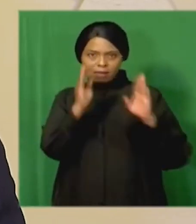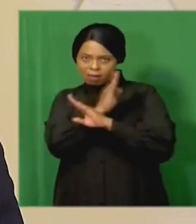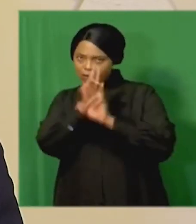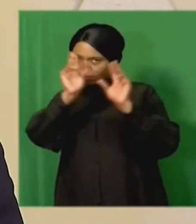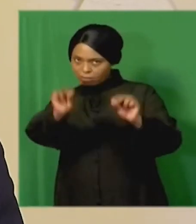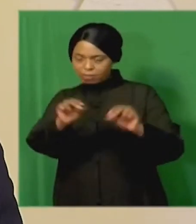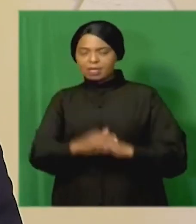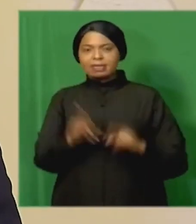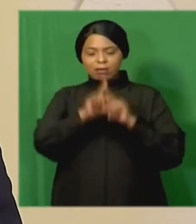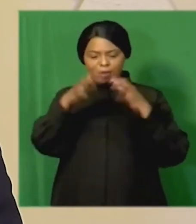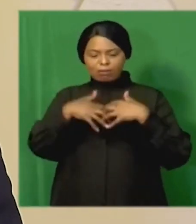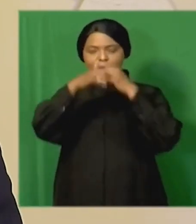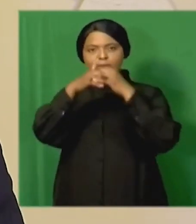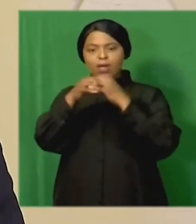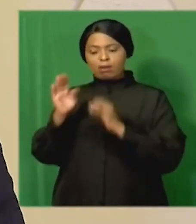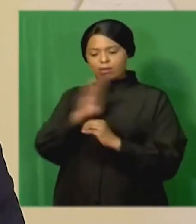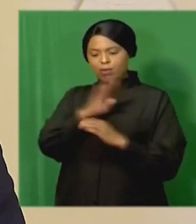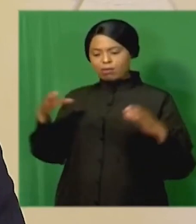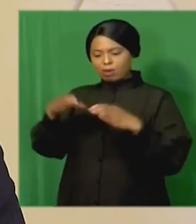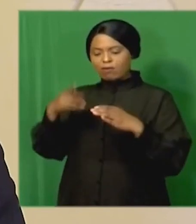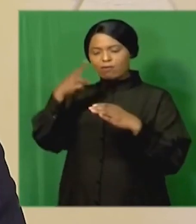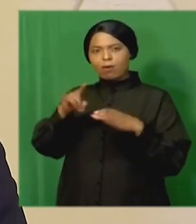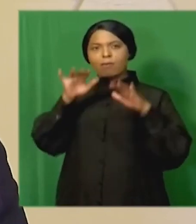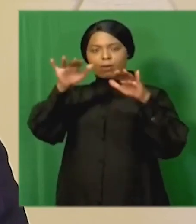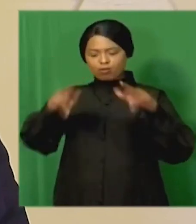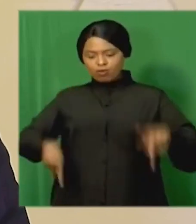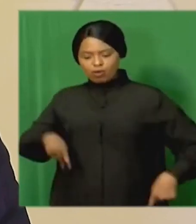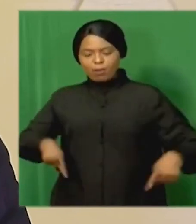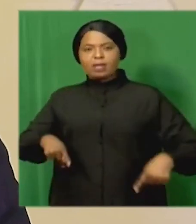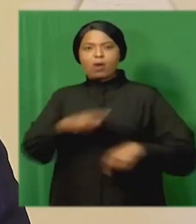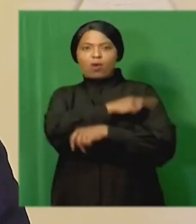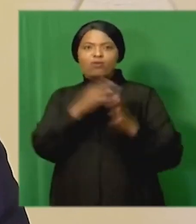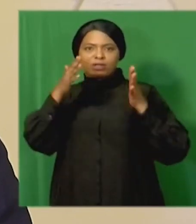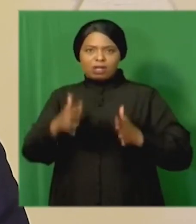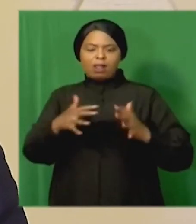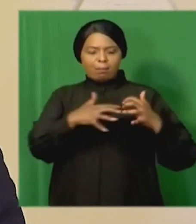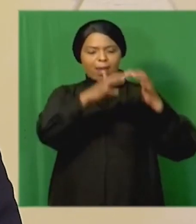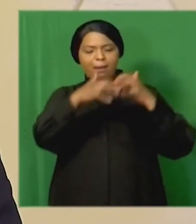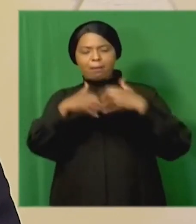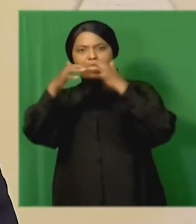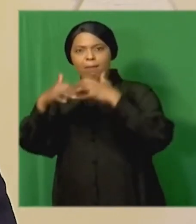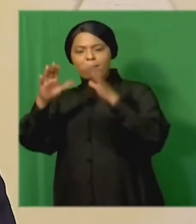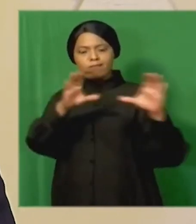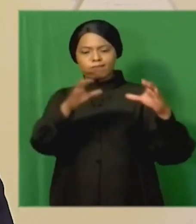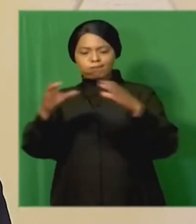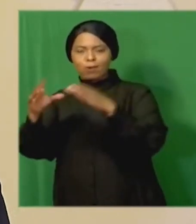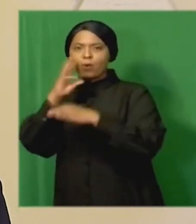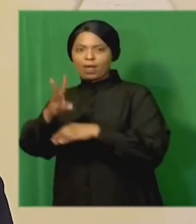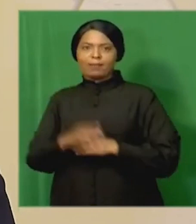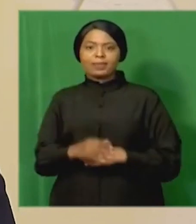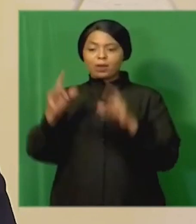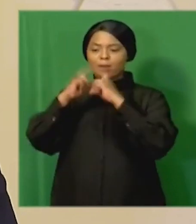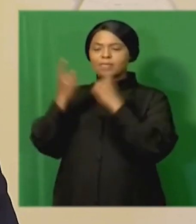establishing a professional body for public procurement officials as recommended by the commission